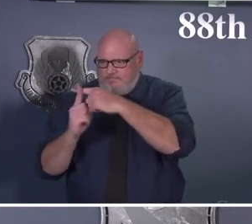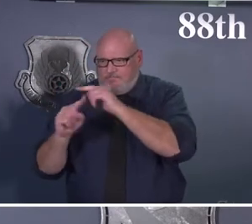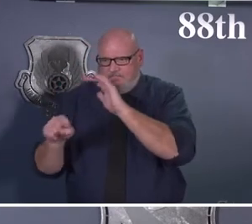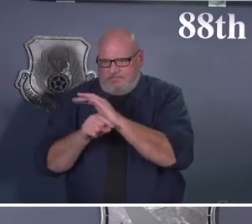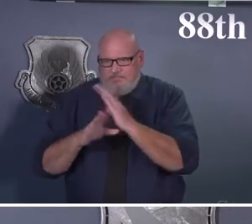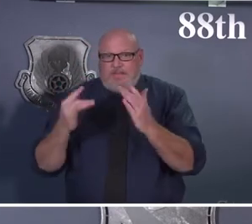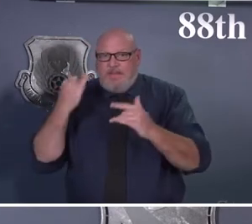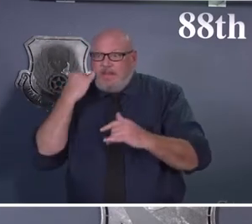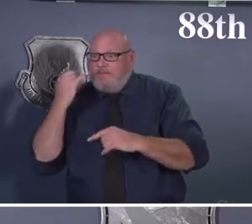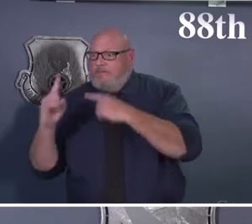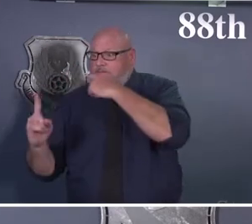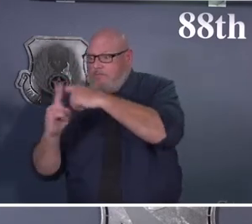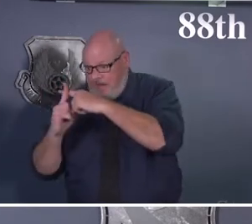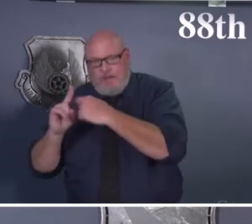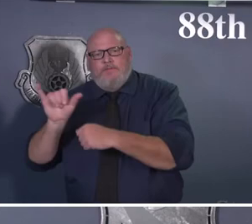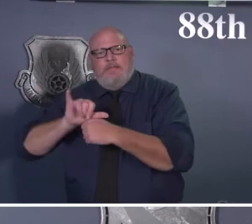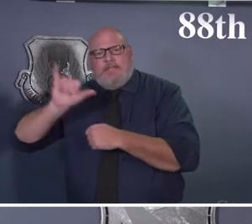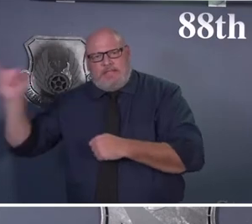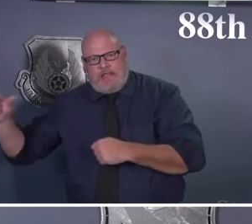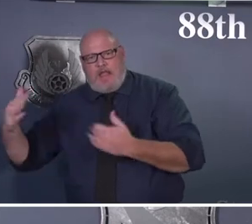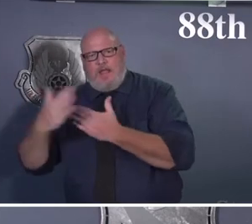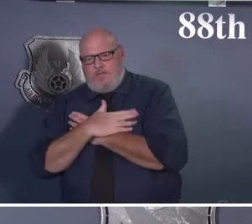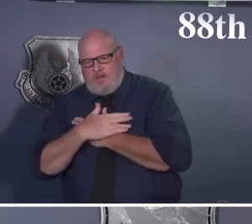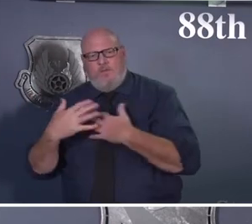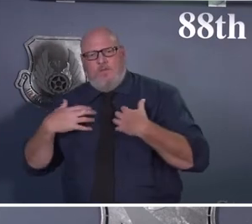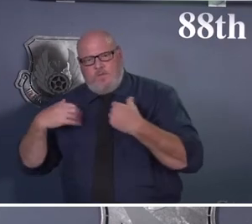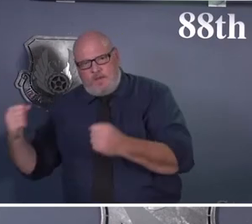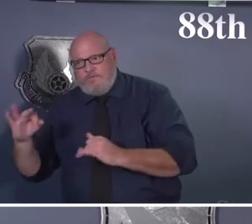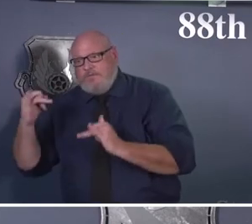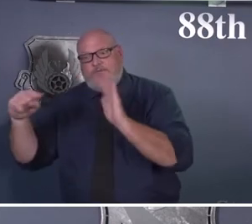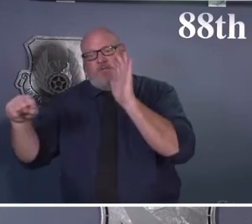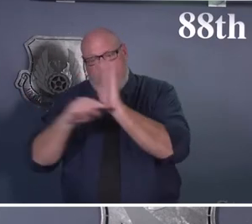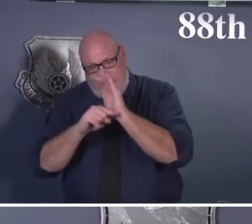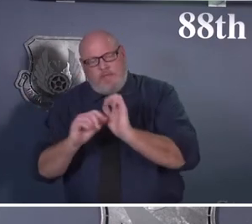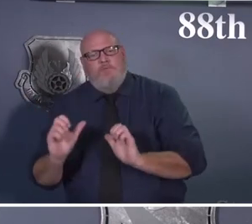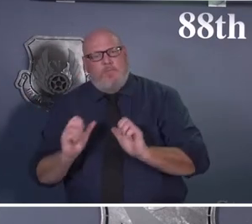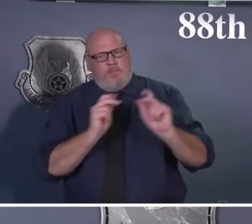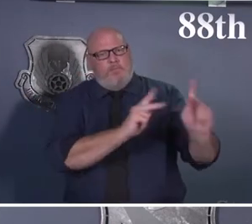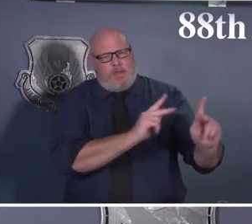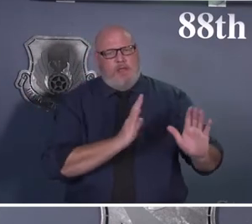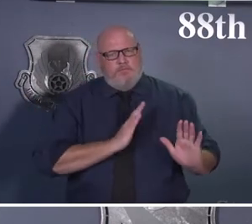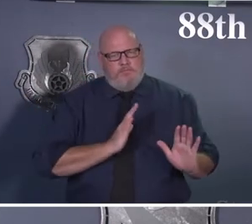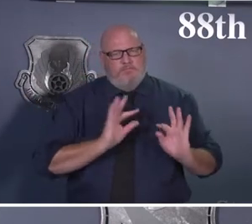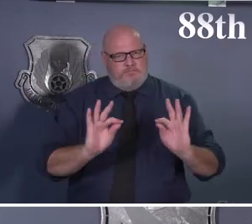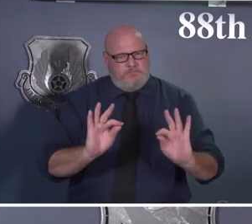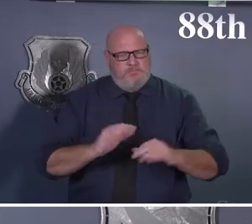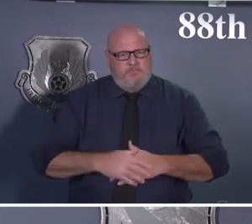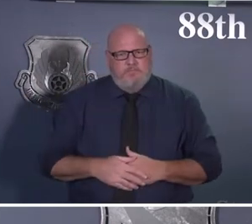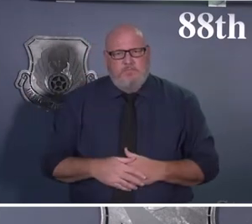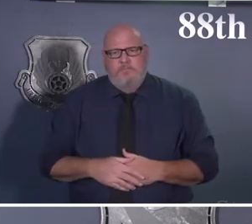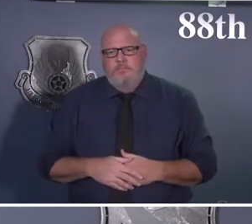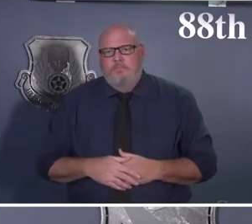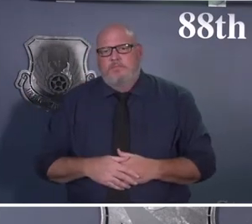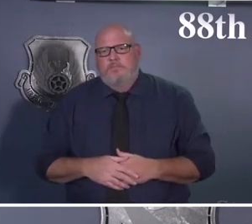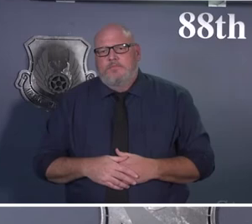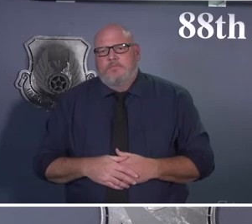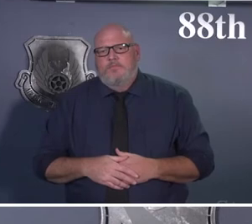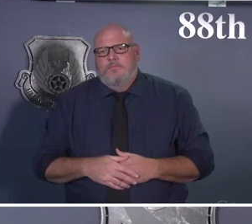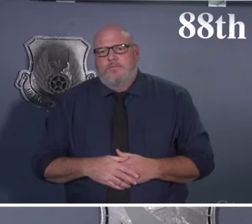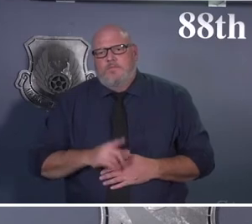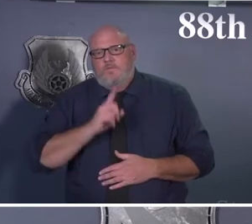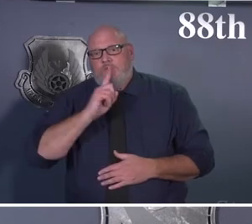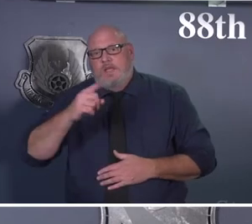surrounding four communities, those vaccination rates for the surrounding four communities range in the 50 to 60%.